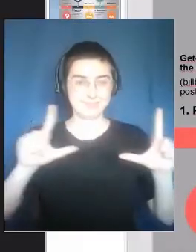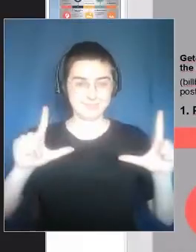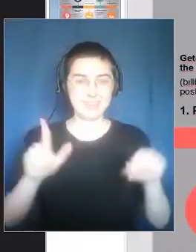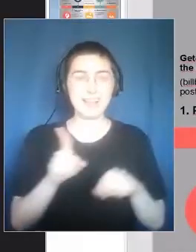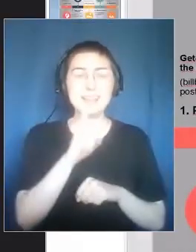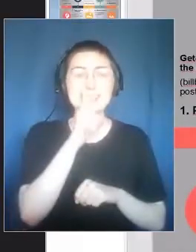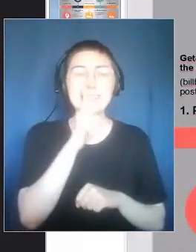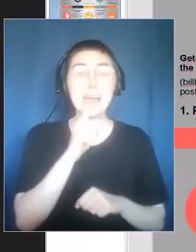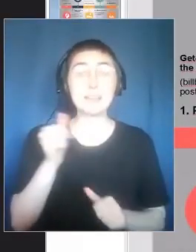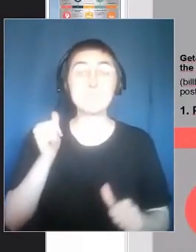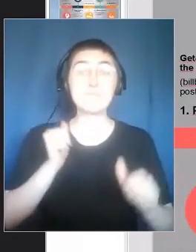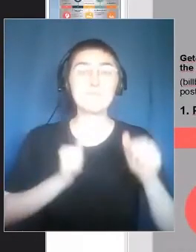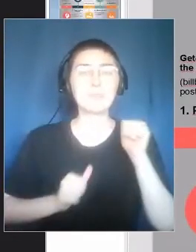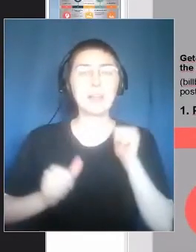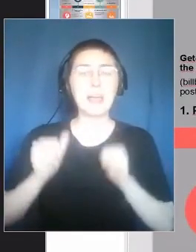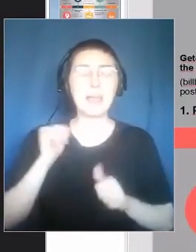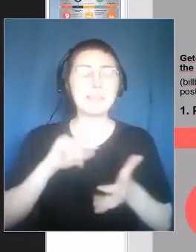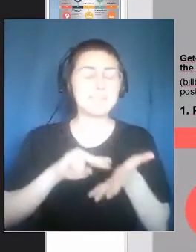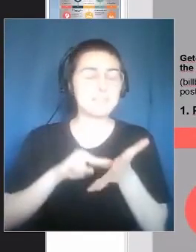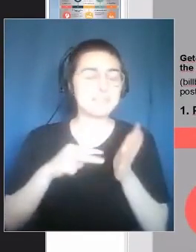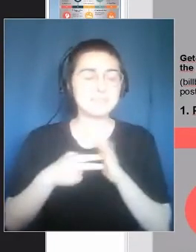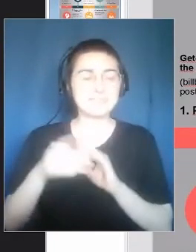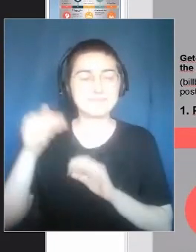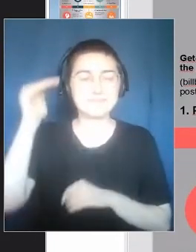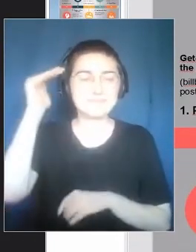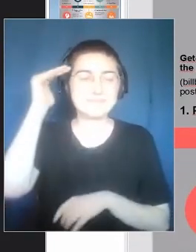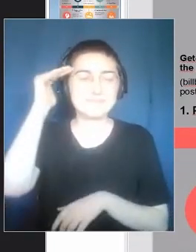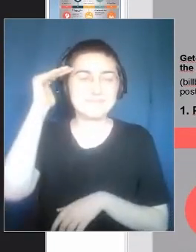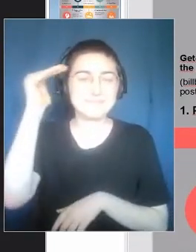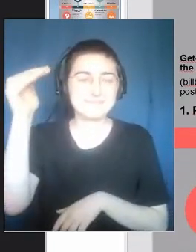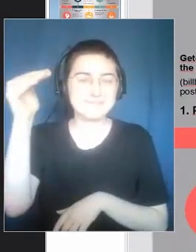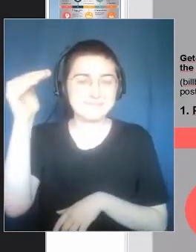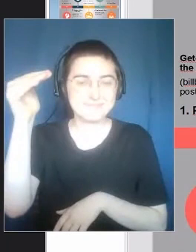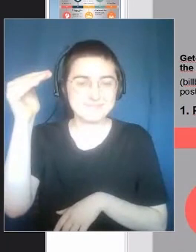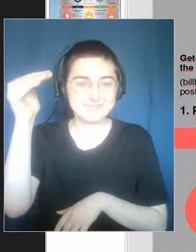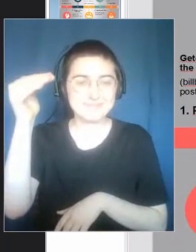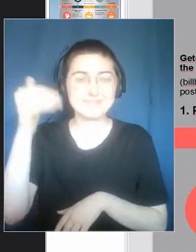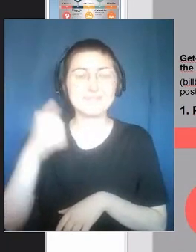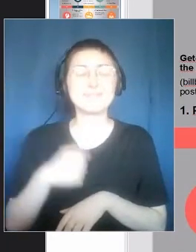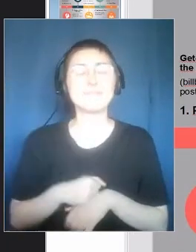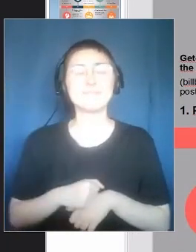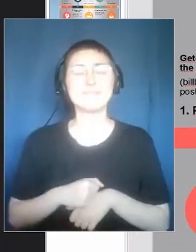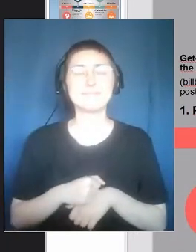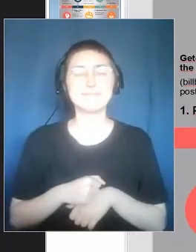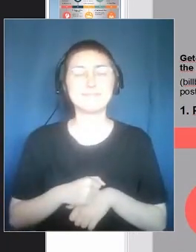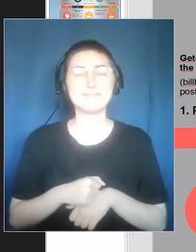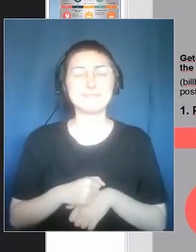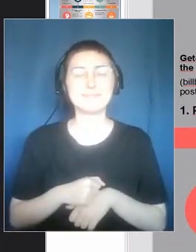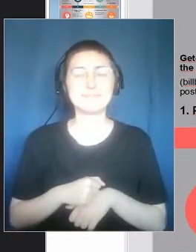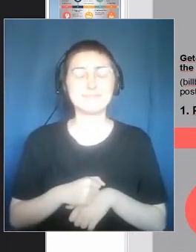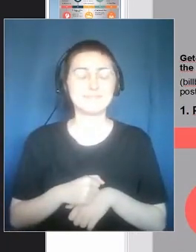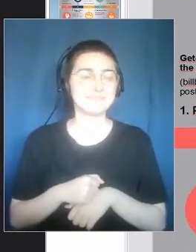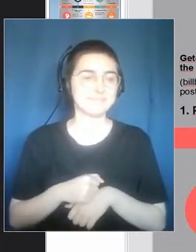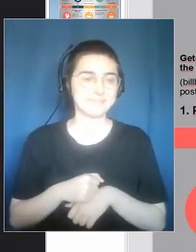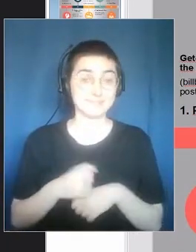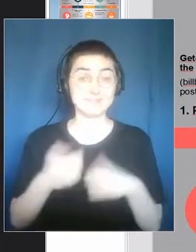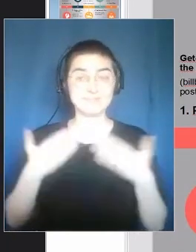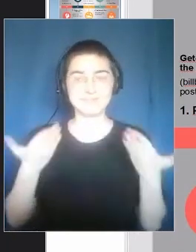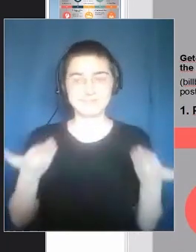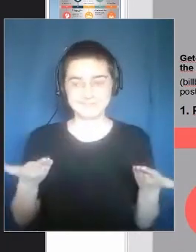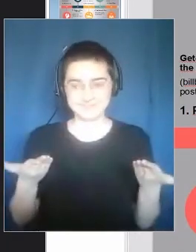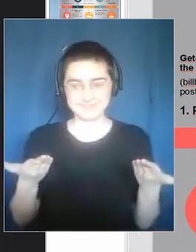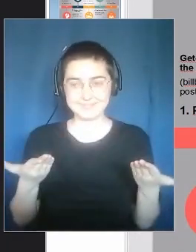The silent play is pretty much about listening. So I'm not going to give